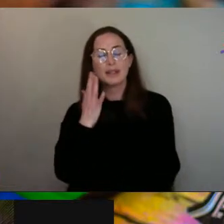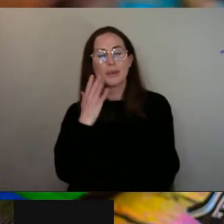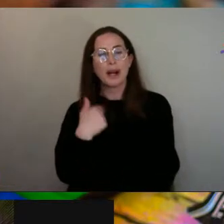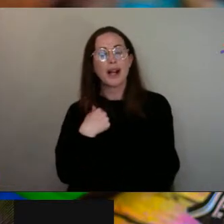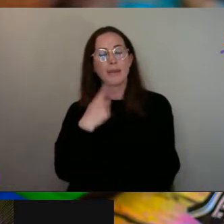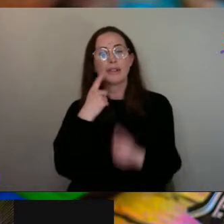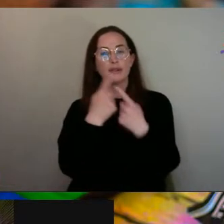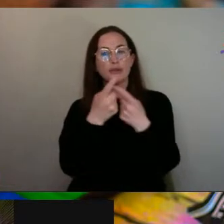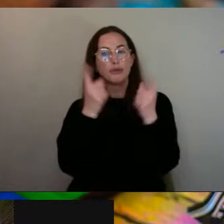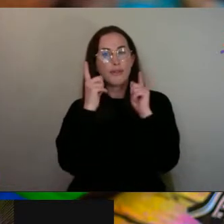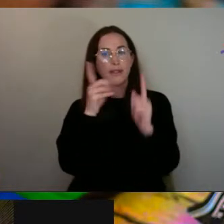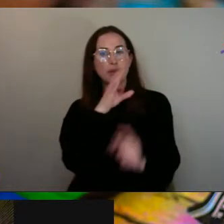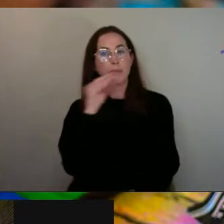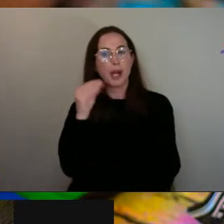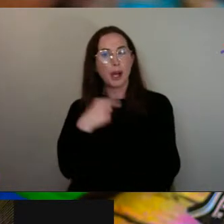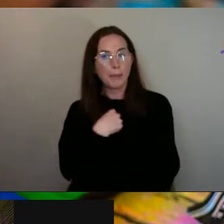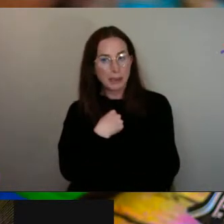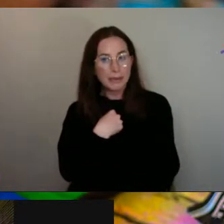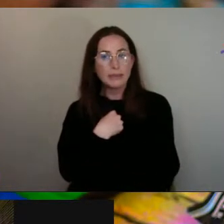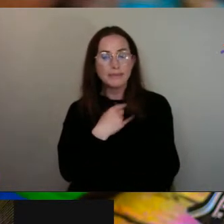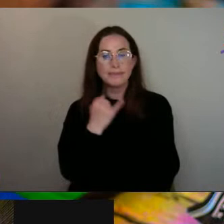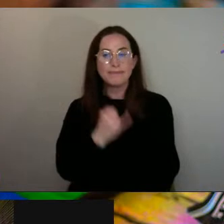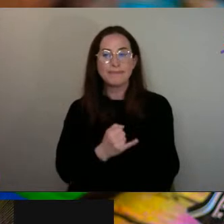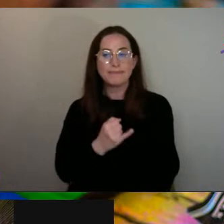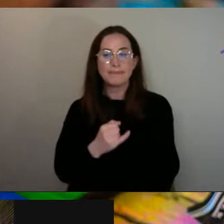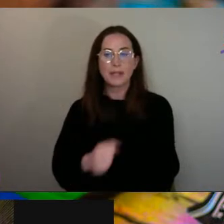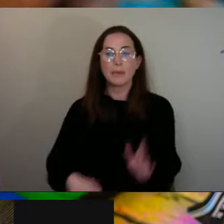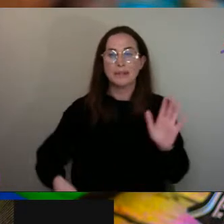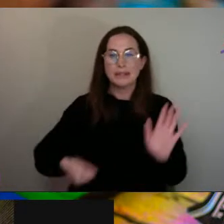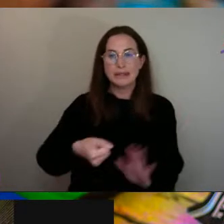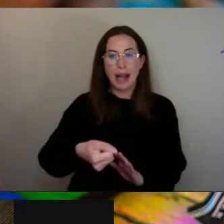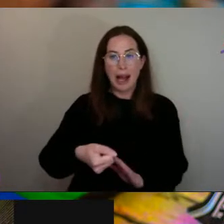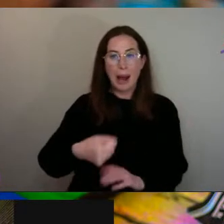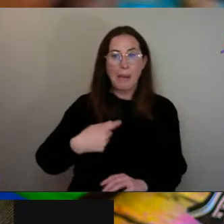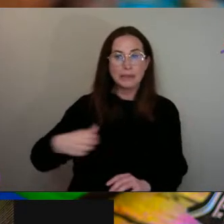at university in Birmingham, unfortunately, I was stabbed in my back.